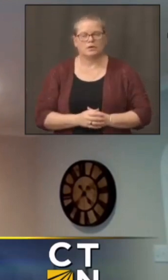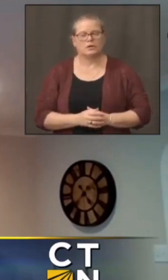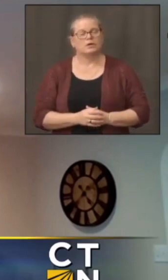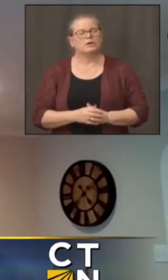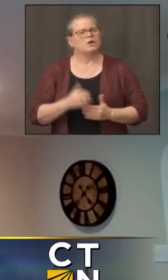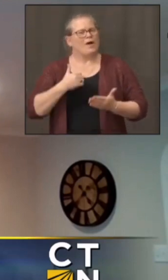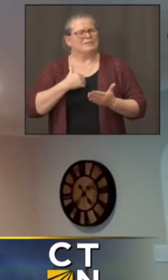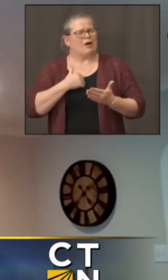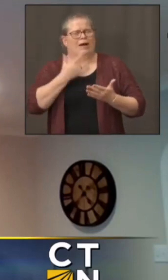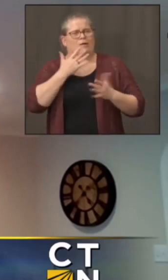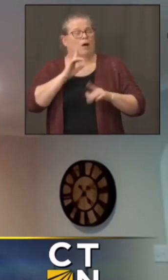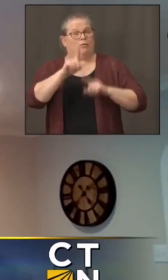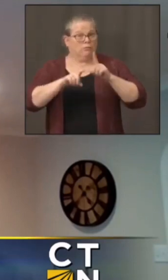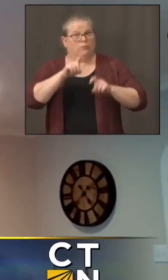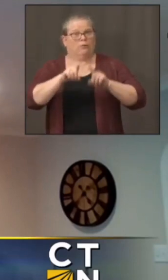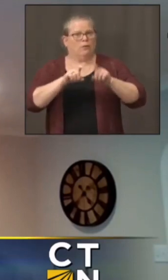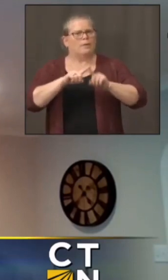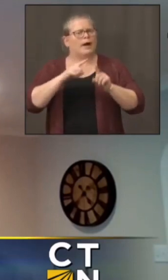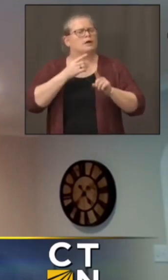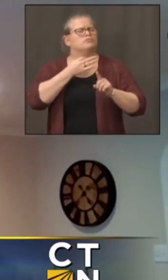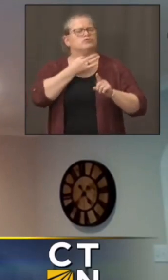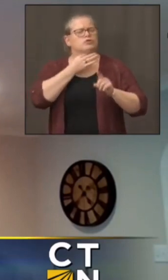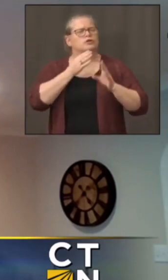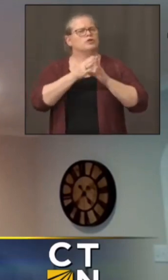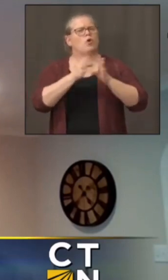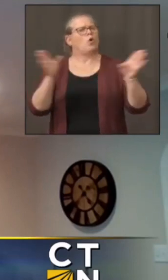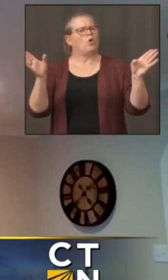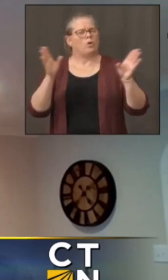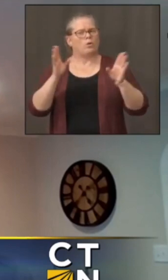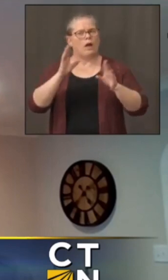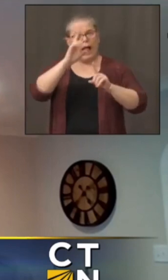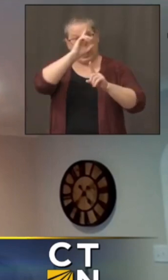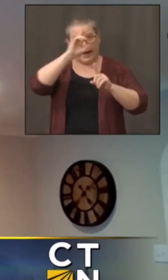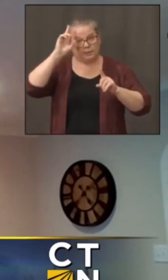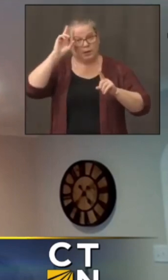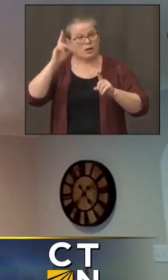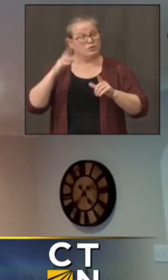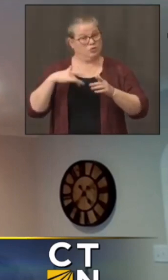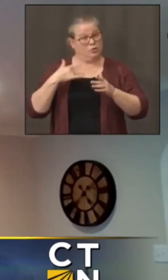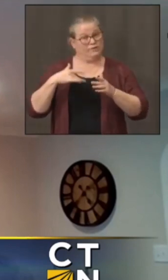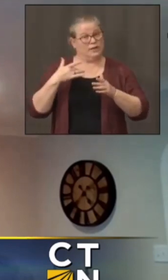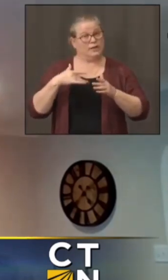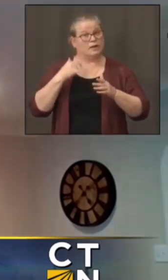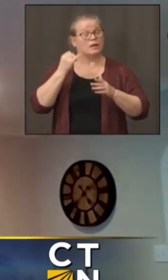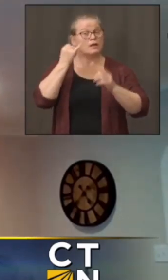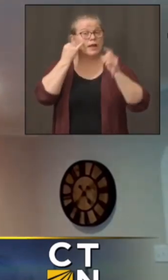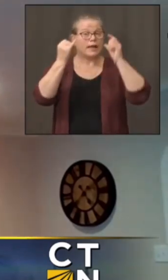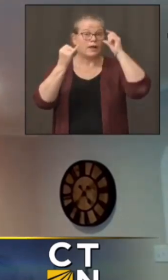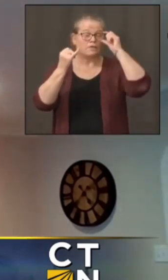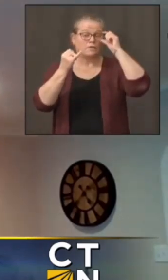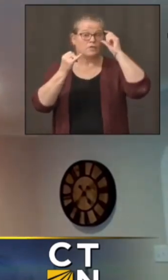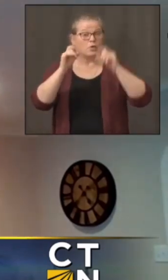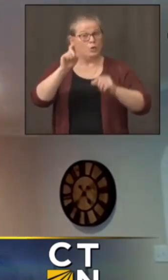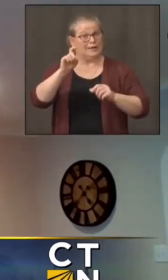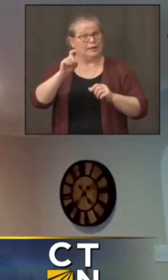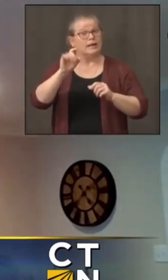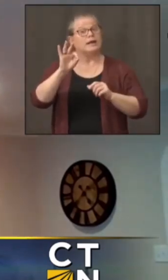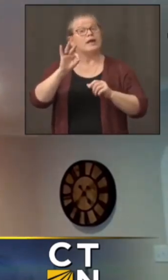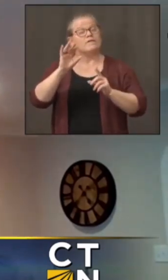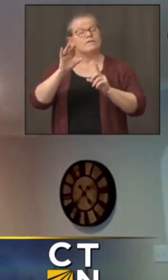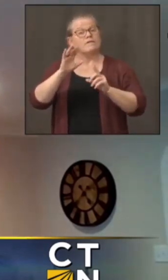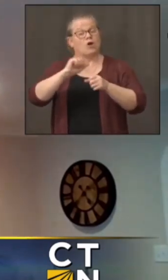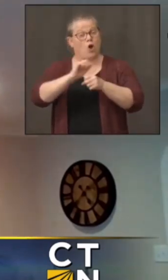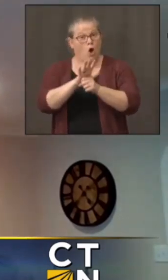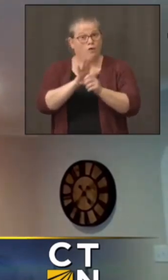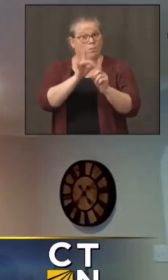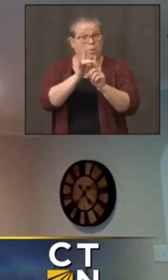elective, I guess is the feeling that you can dial back occupancy in the hospitals if need be. All right. Okay.